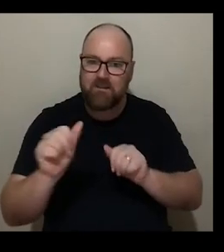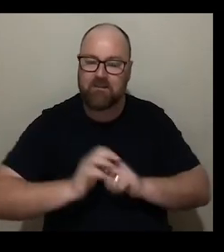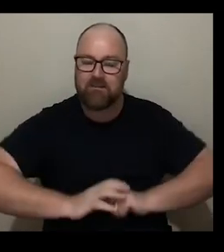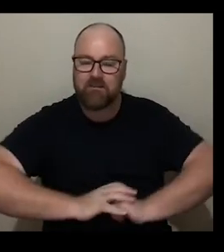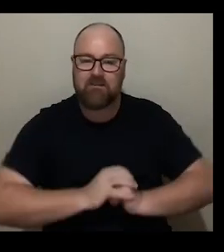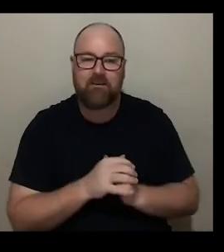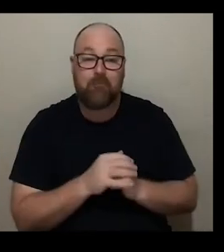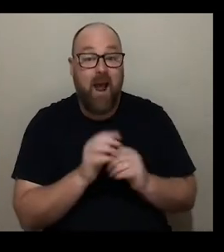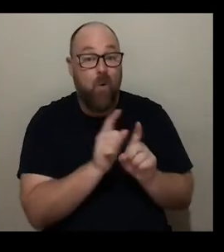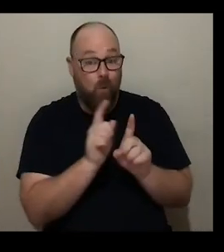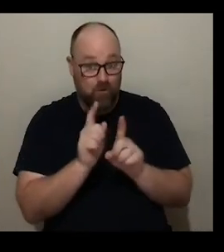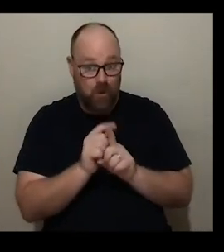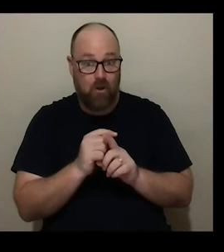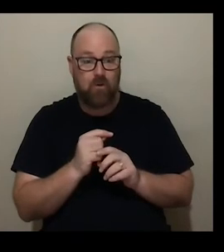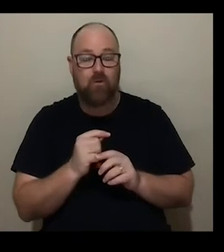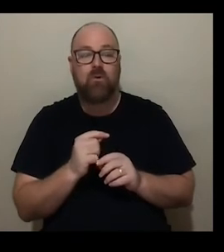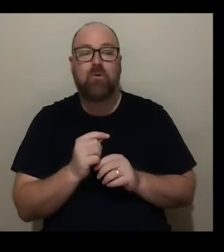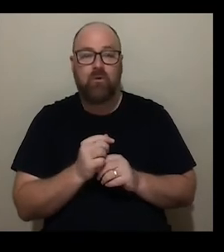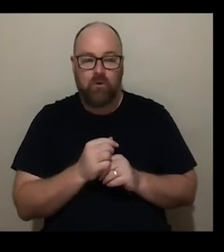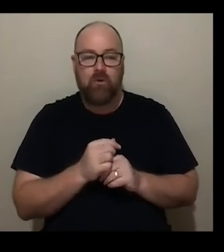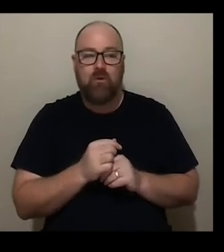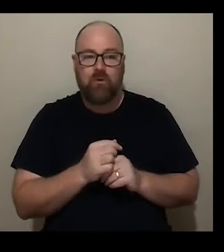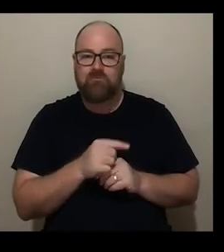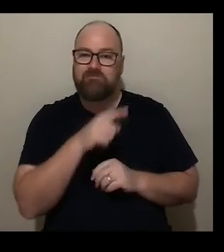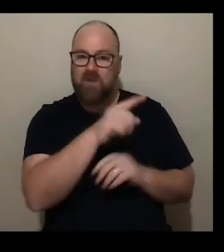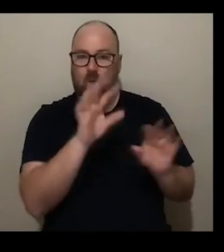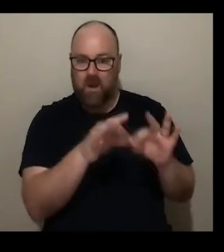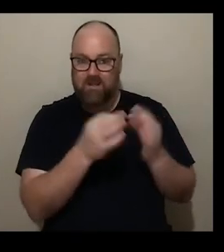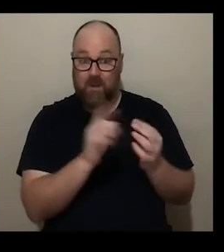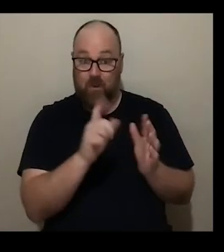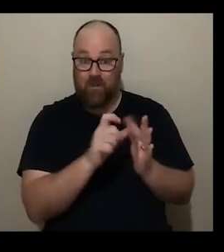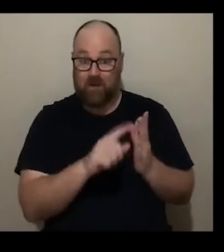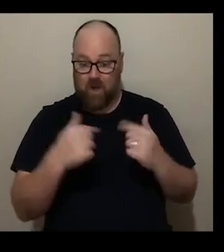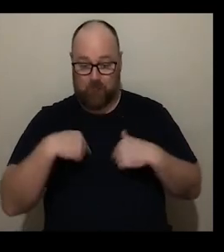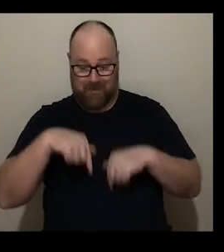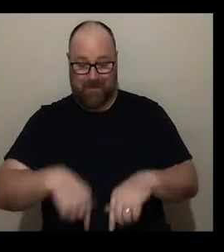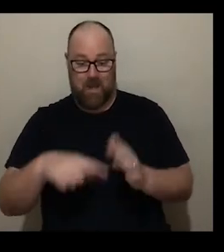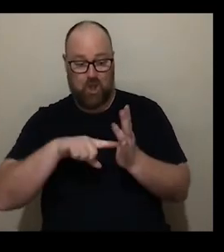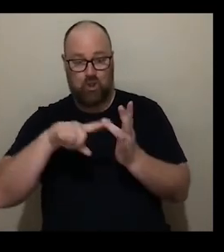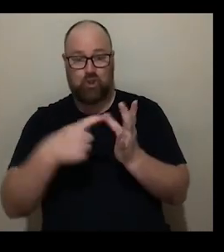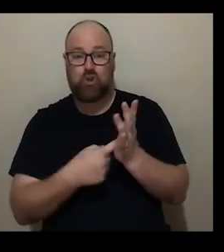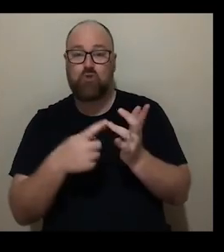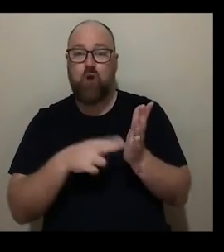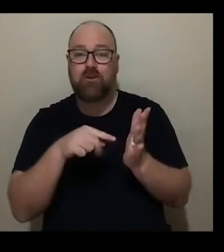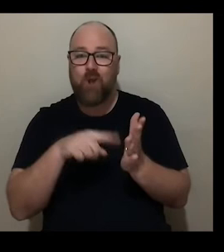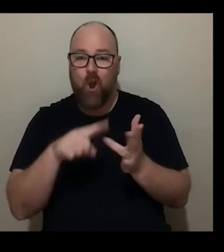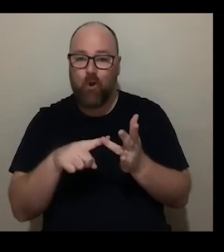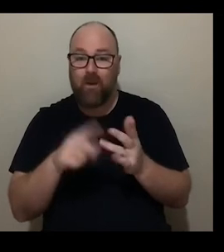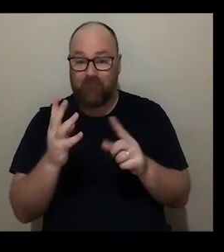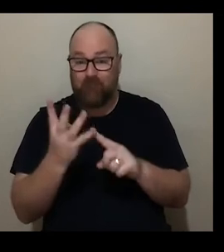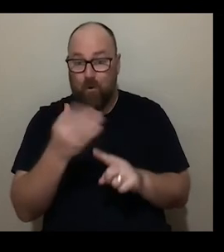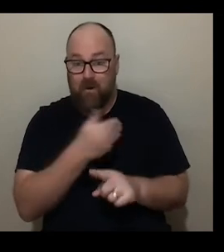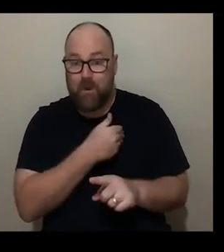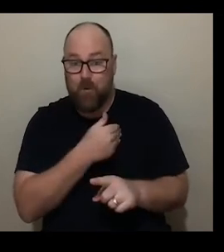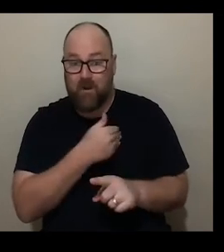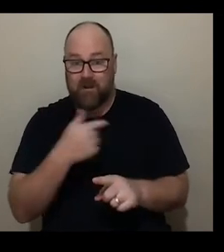also testament to what unlimited has done for my career i'm i'm currently here in toronto at four in the morning um